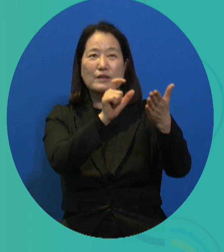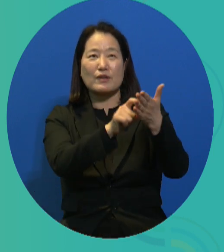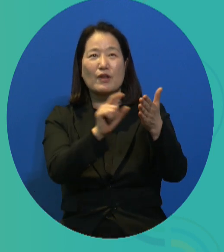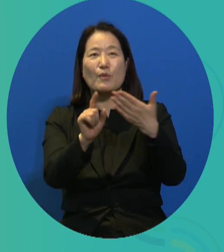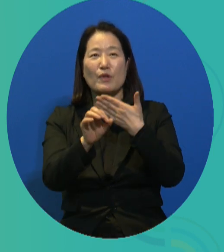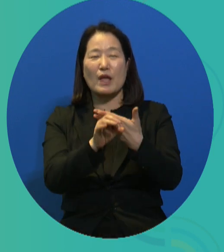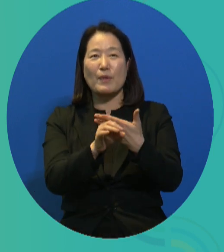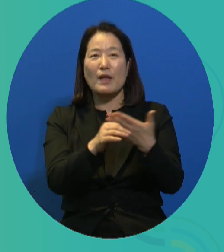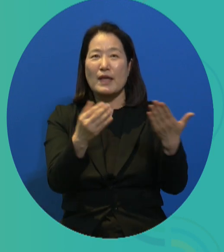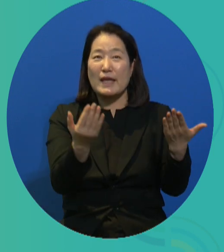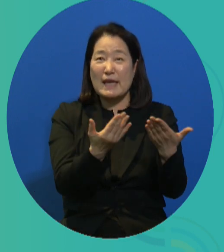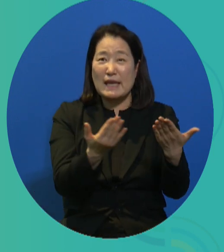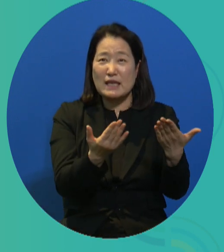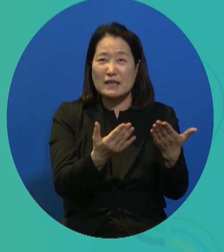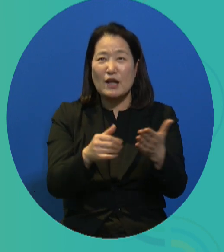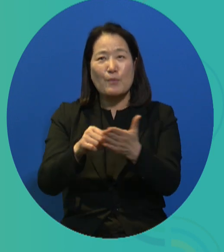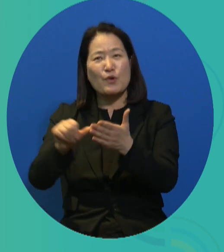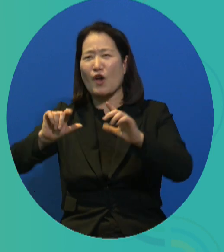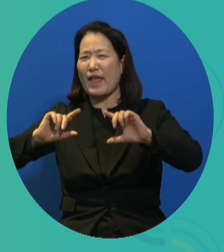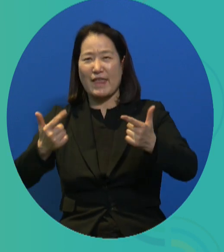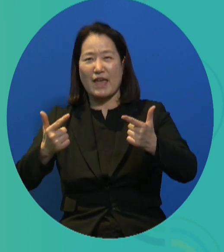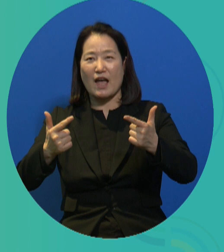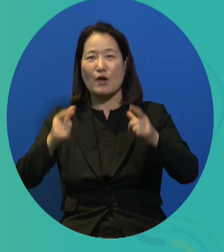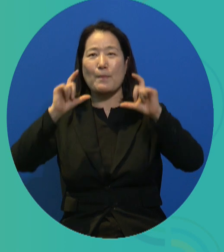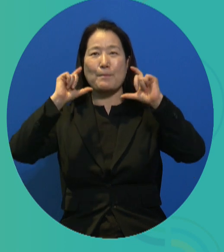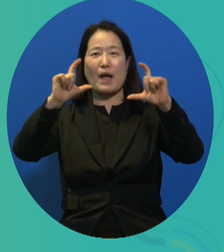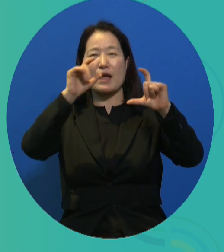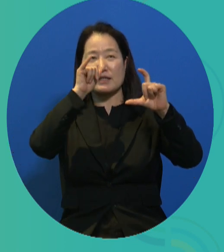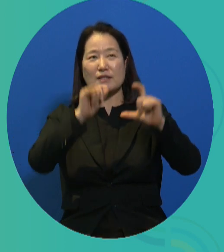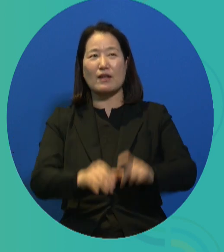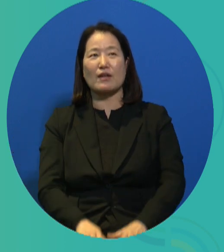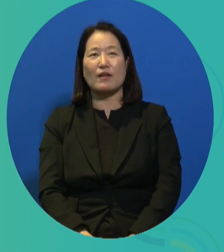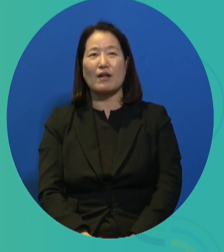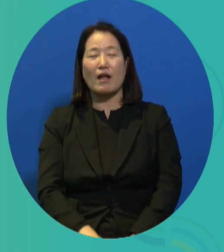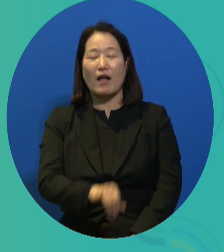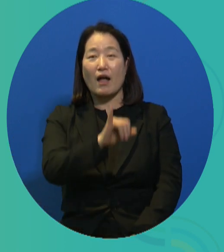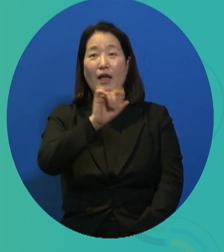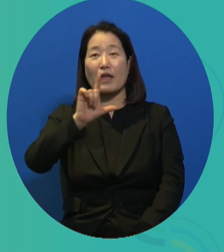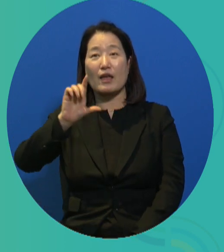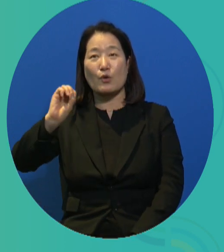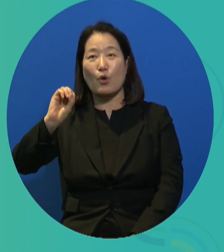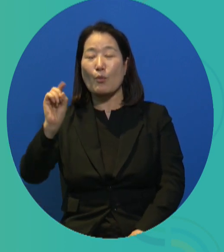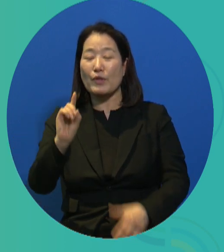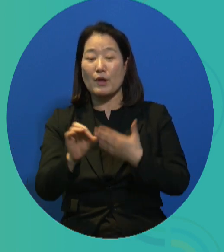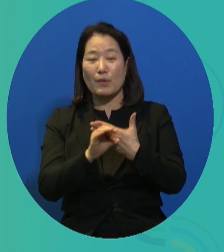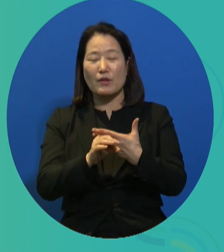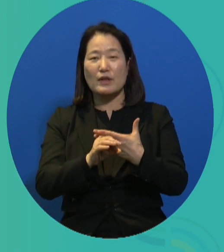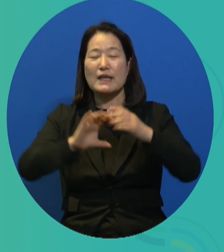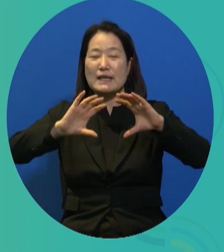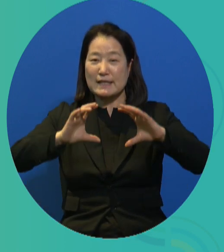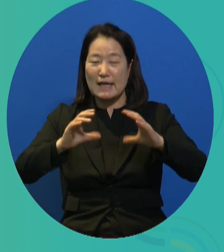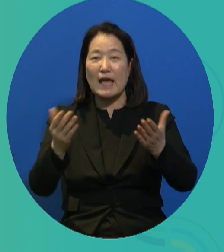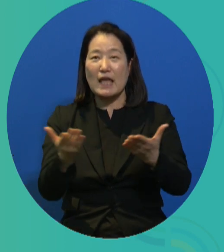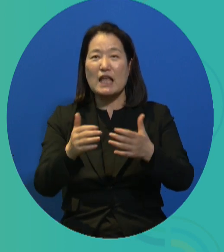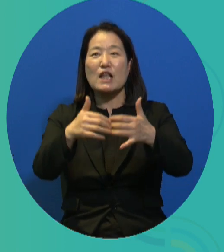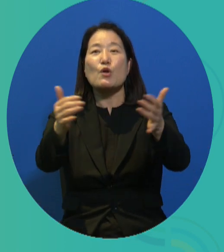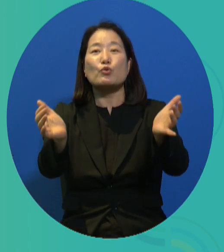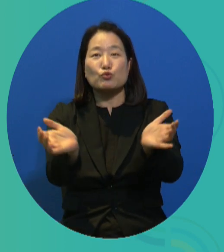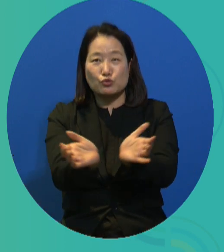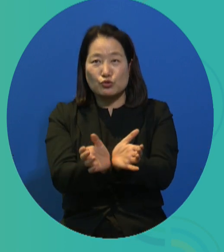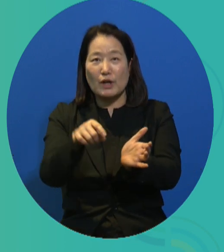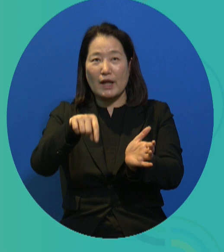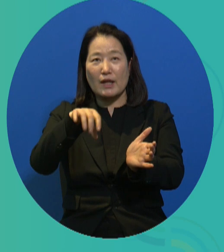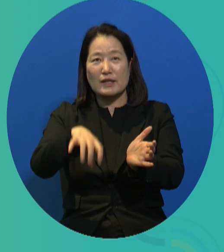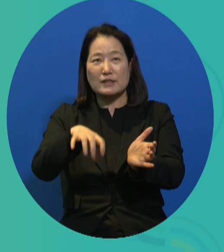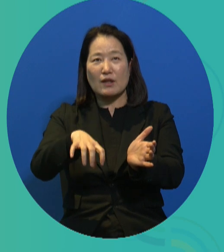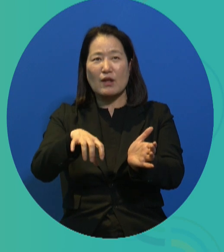that labor is not a commodity. How do you understand the ILO? It's a union of